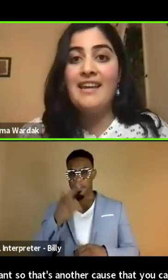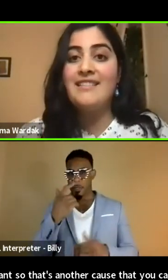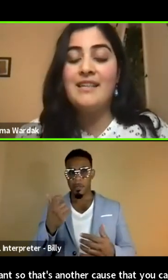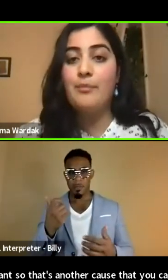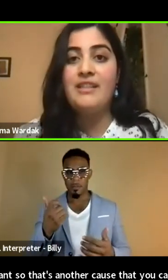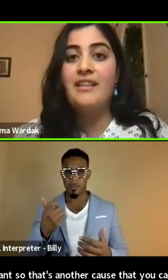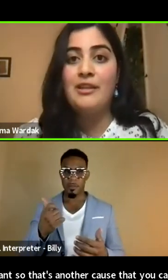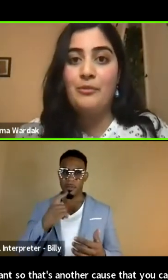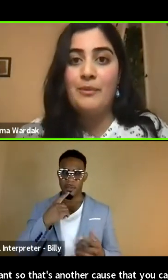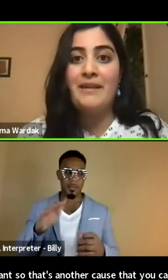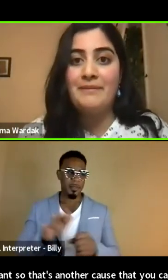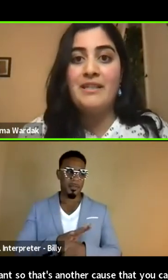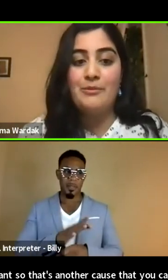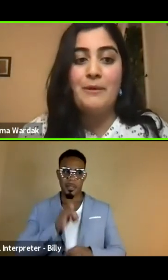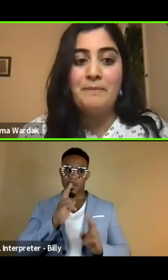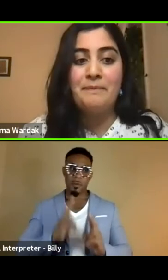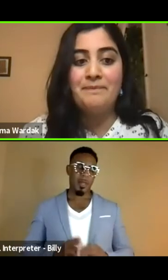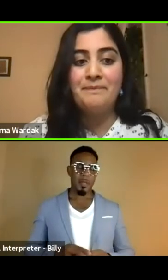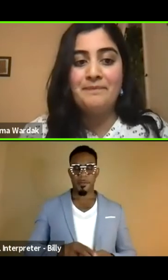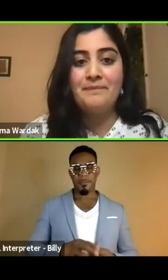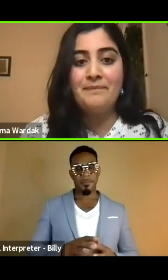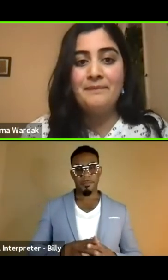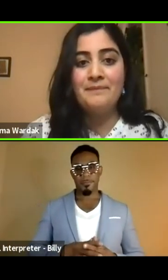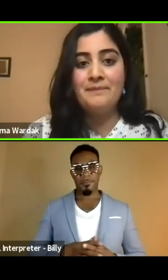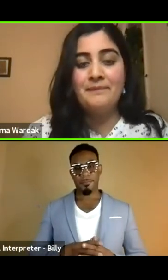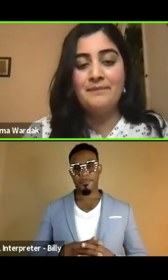it is completely inhumane as well.